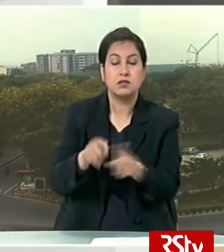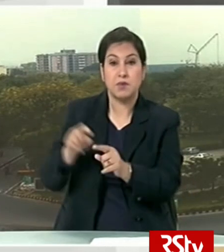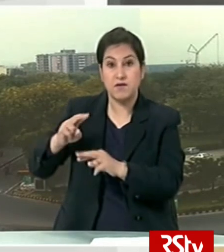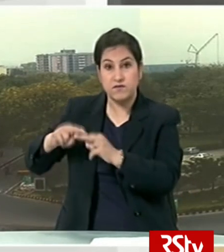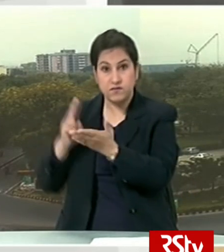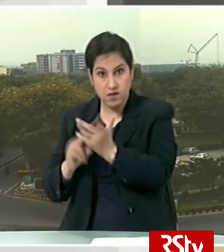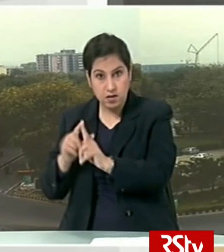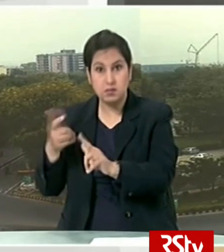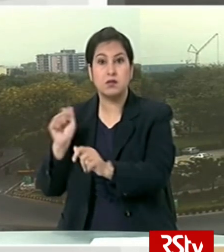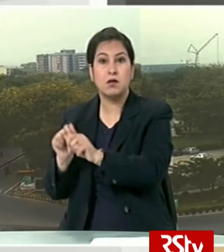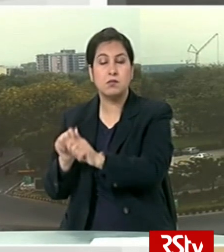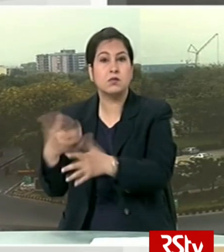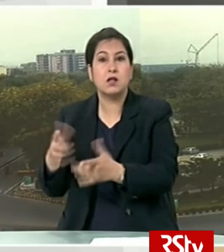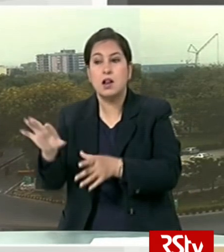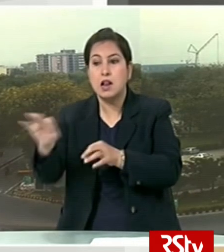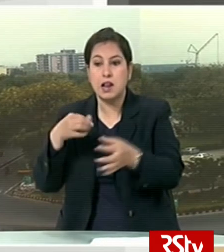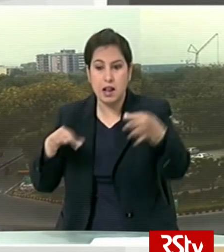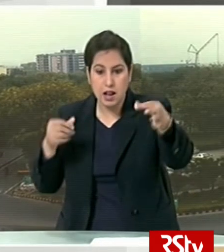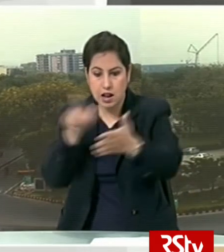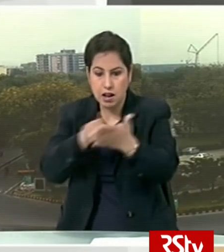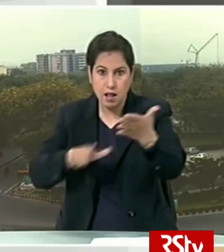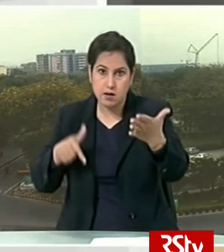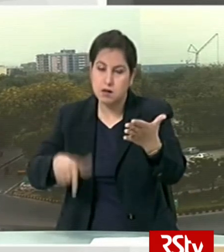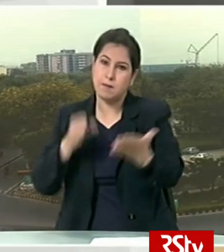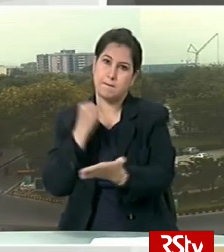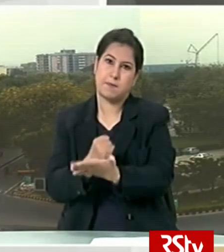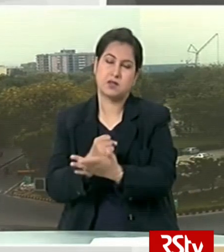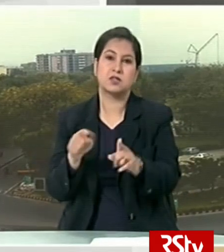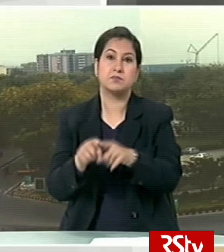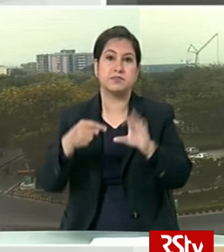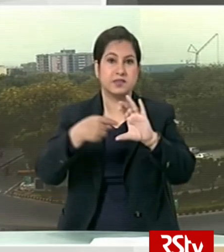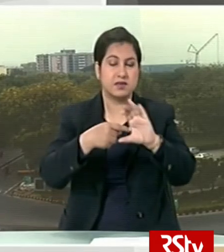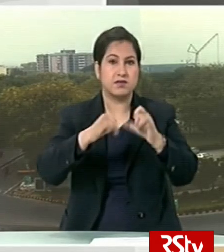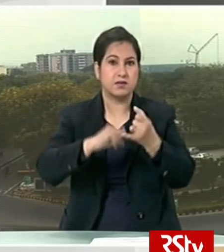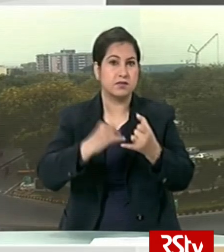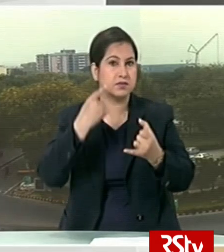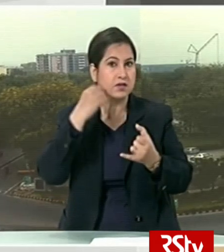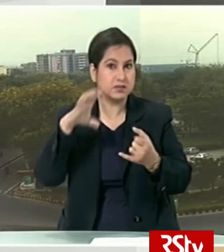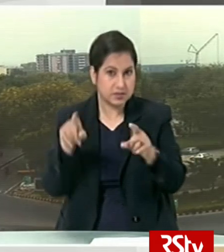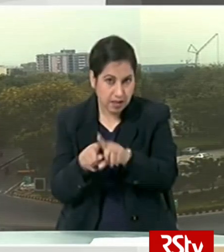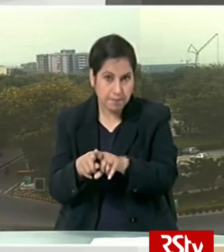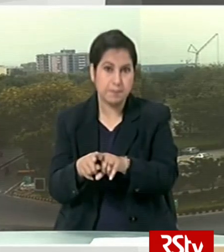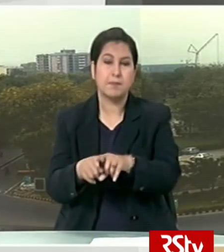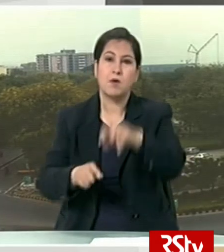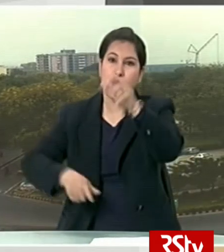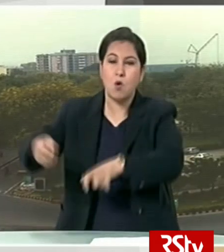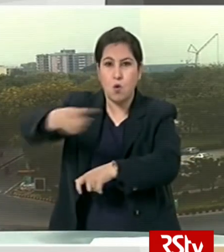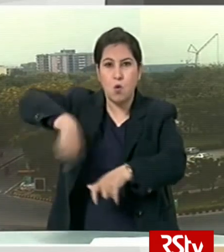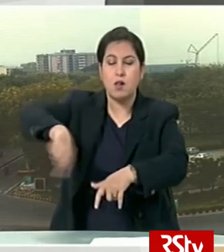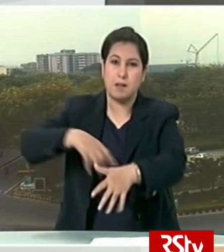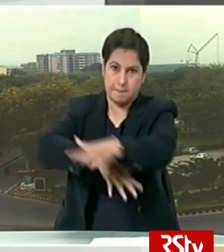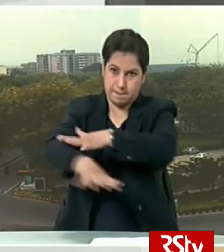unorganized workers appointment letter for all workers extension of esic coverage to employees